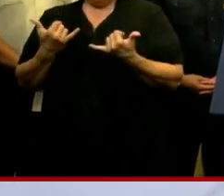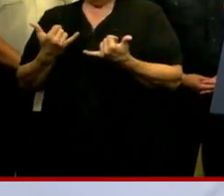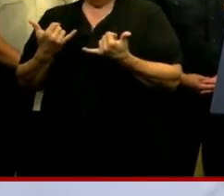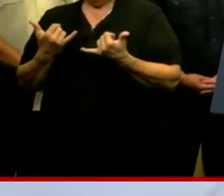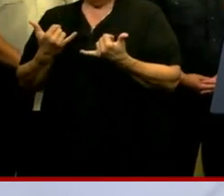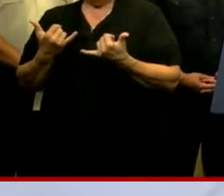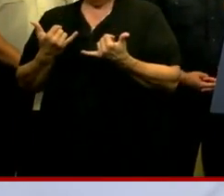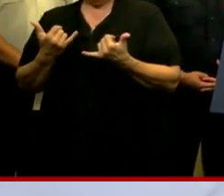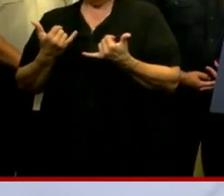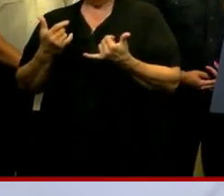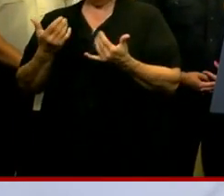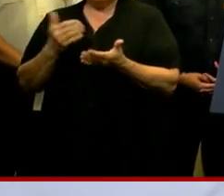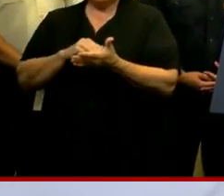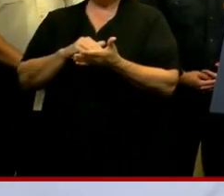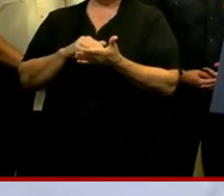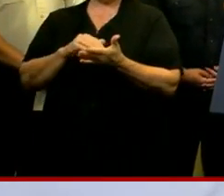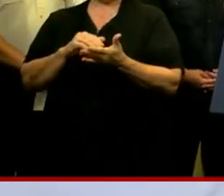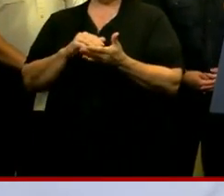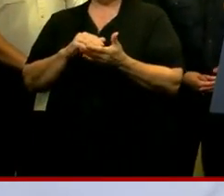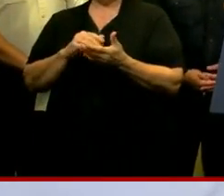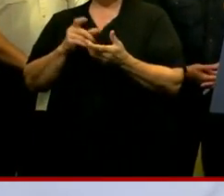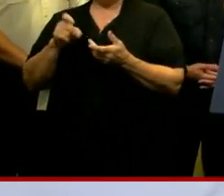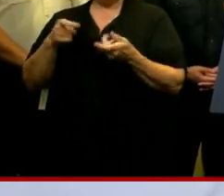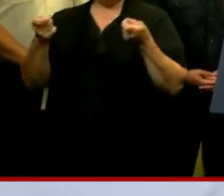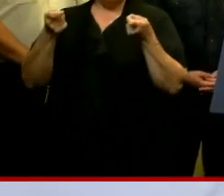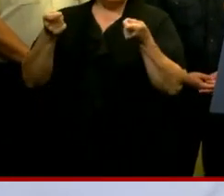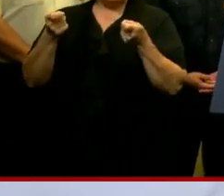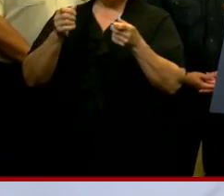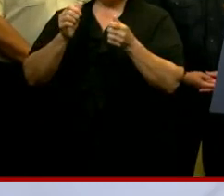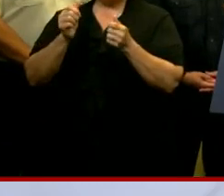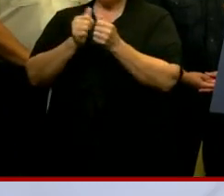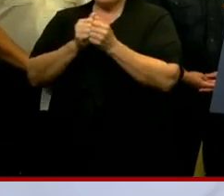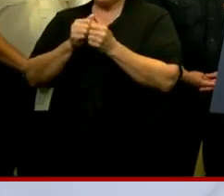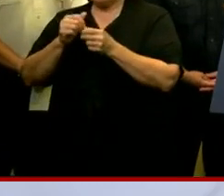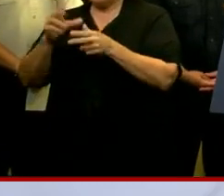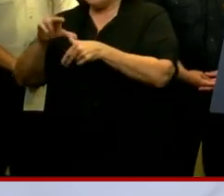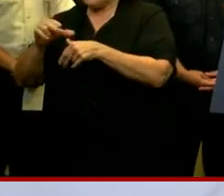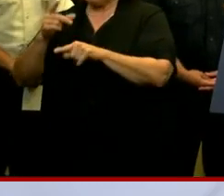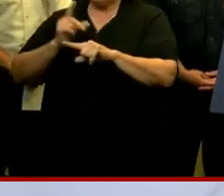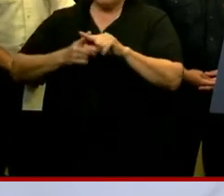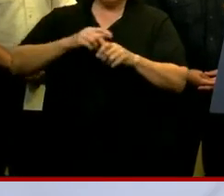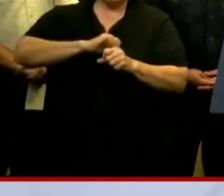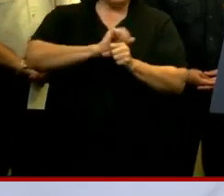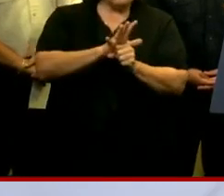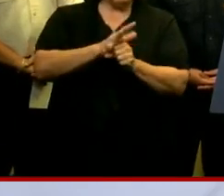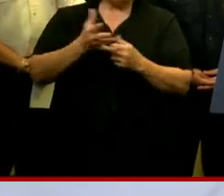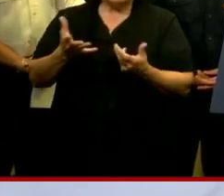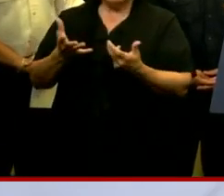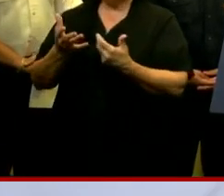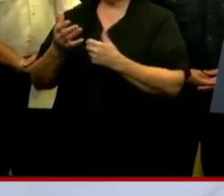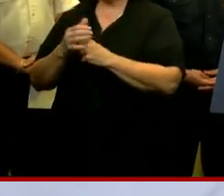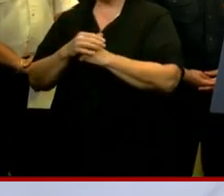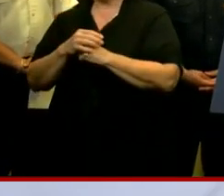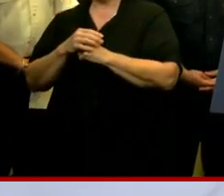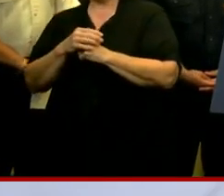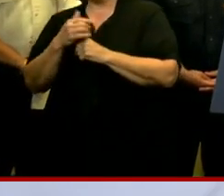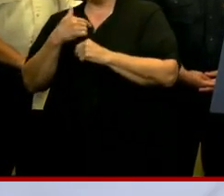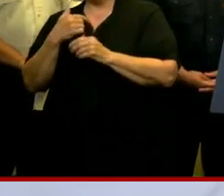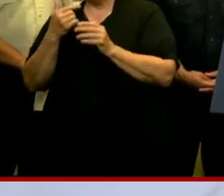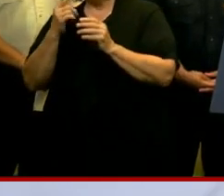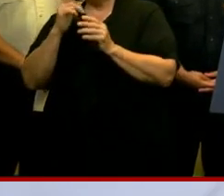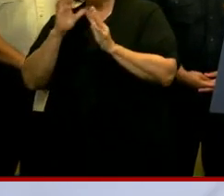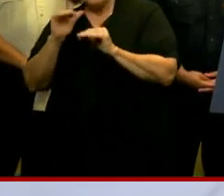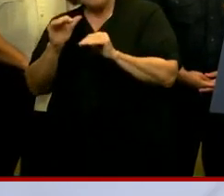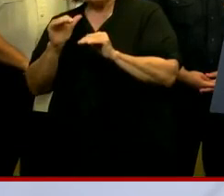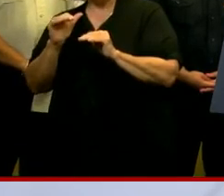dealing with a natural disaster in the midst of a pandemic. And so our plea and our